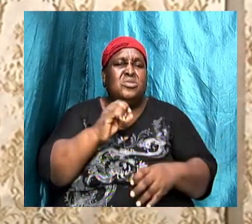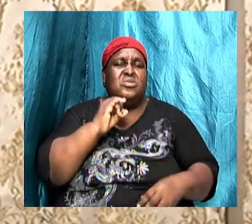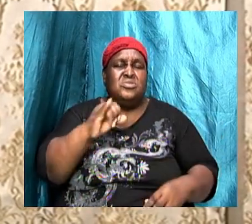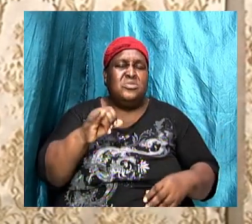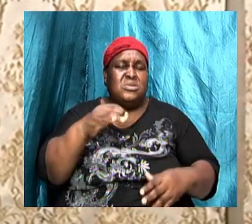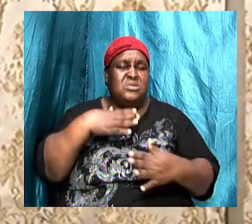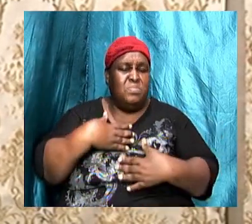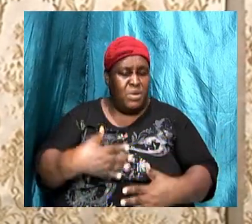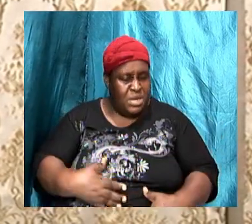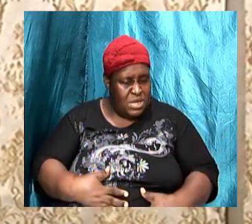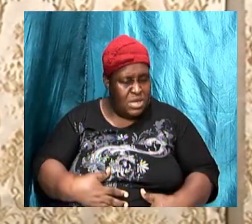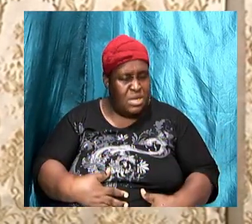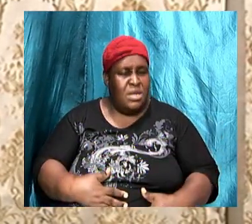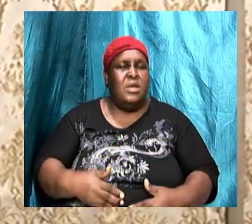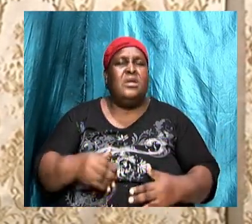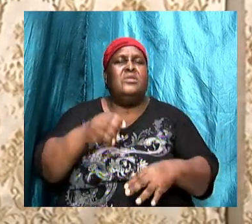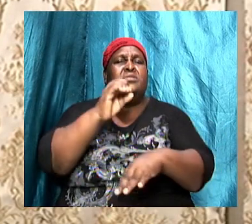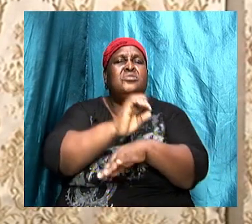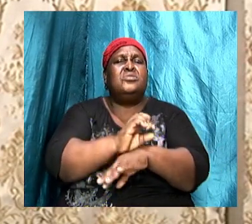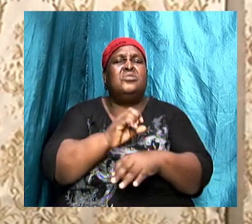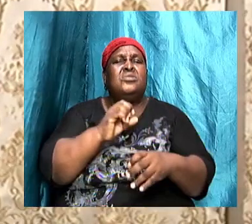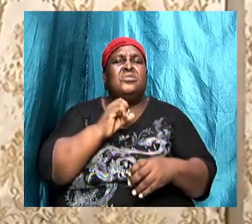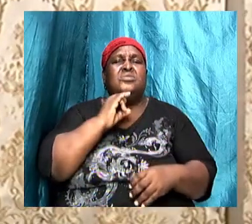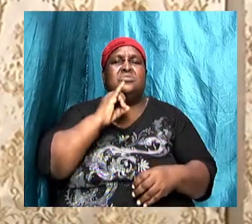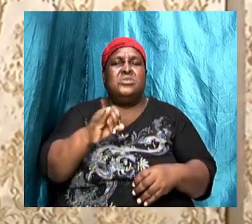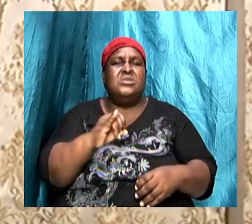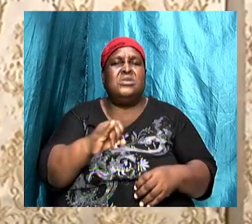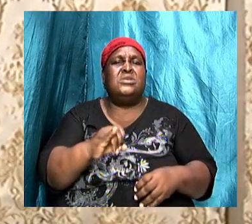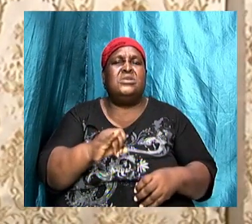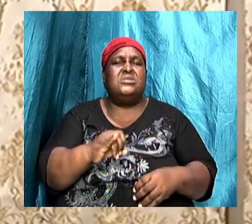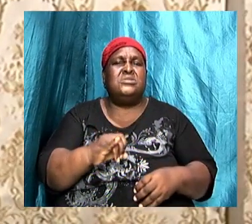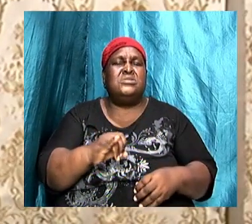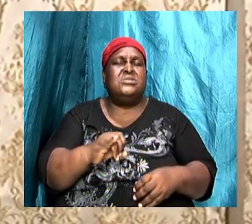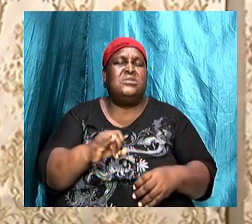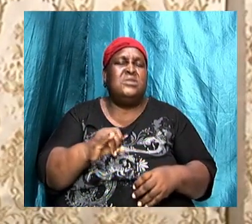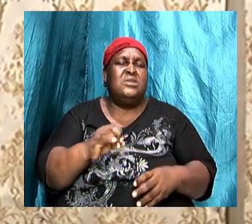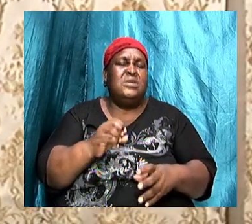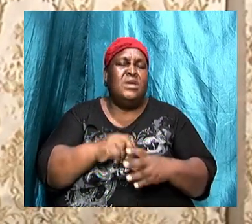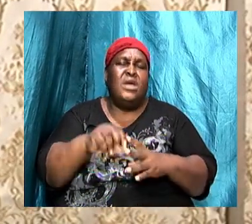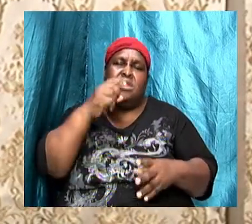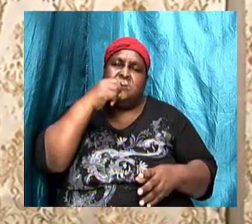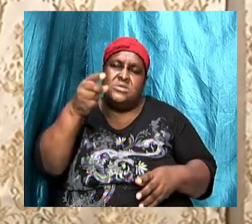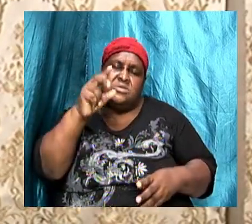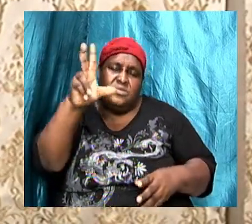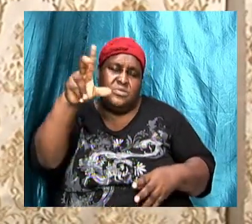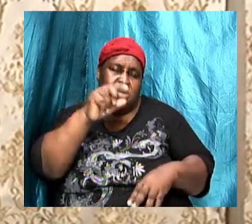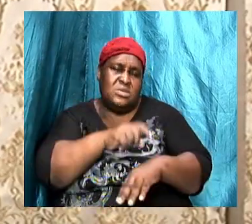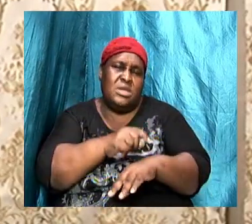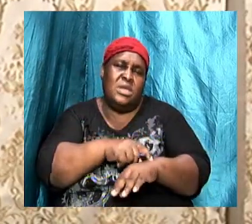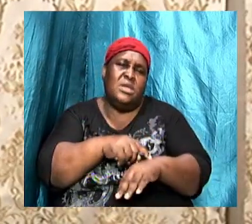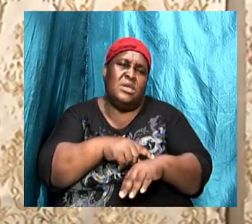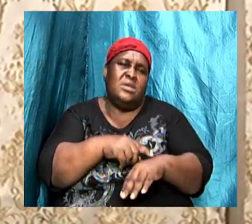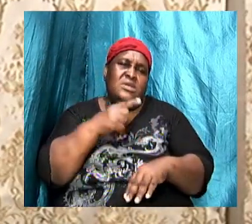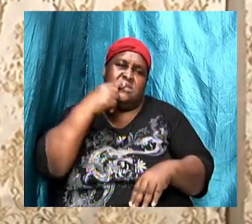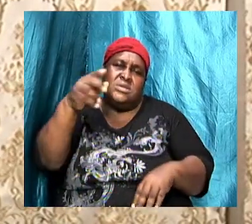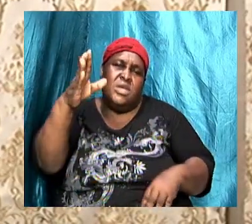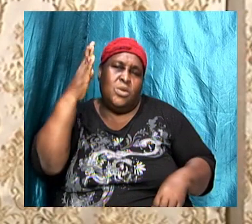The church is that vehicle. And I've said this three times now and I'm saying it knowingly,